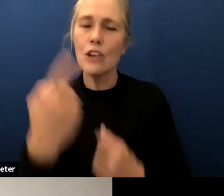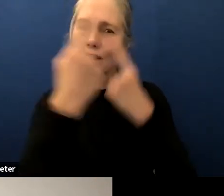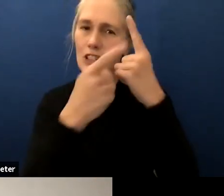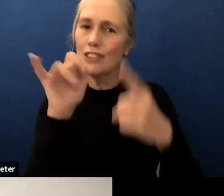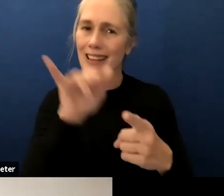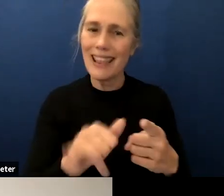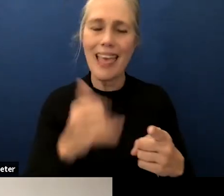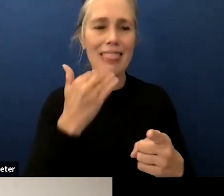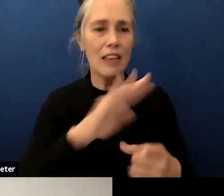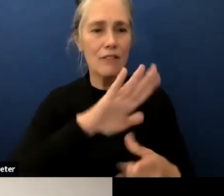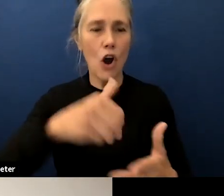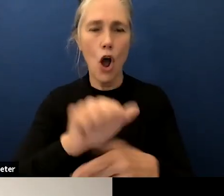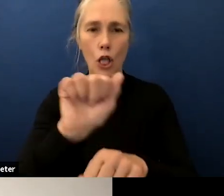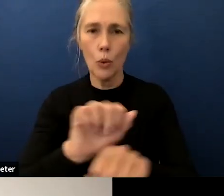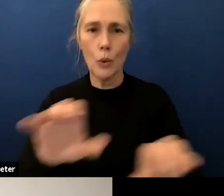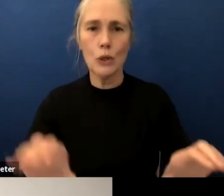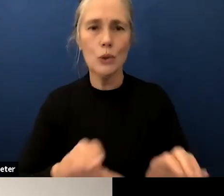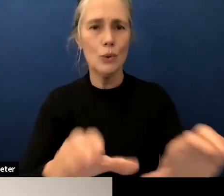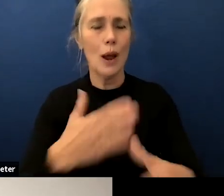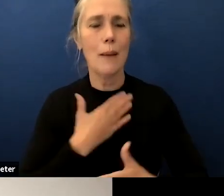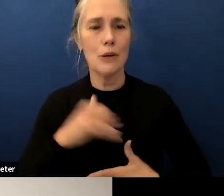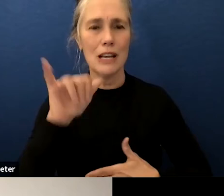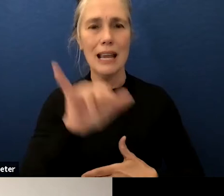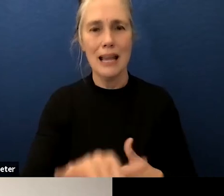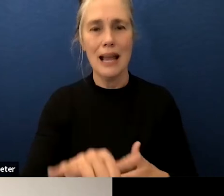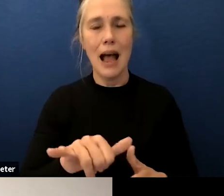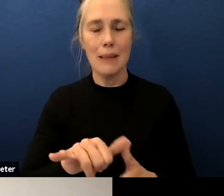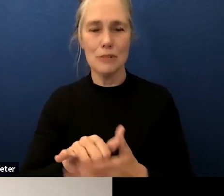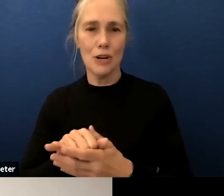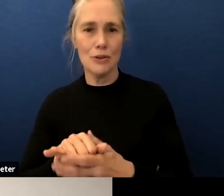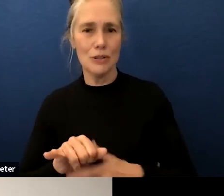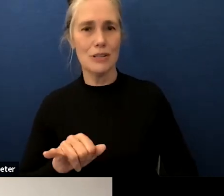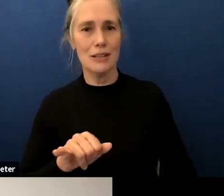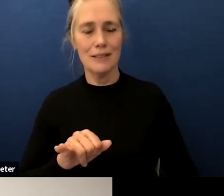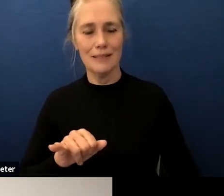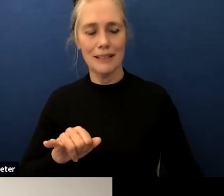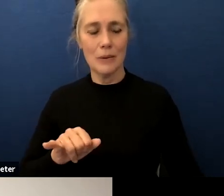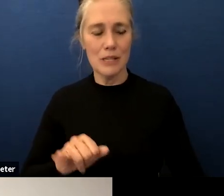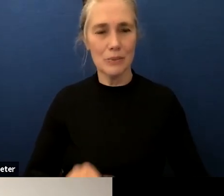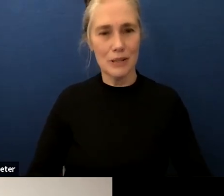thank you next speaker is caroline harris